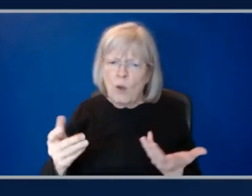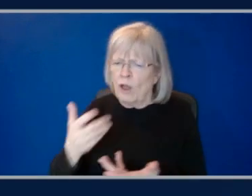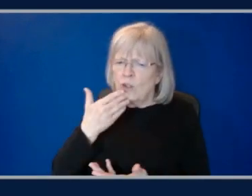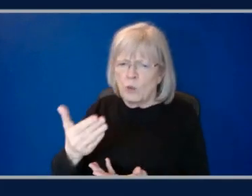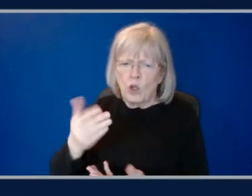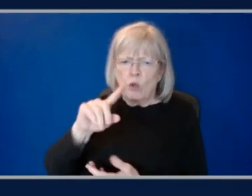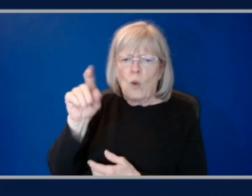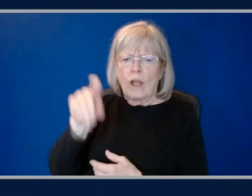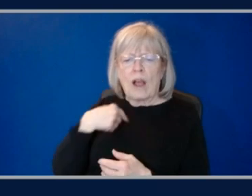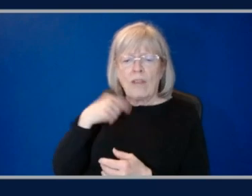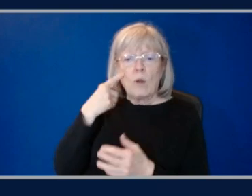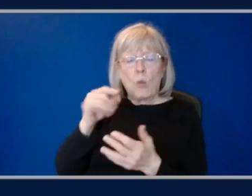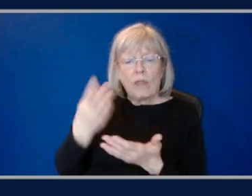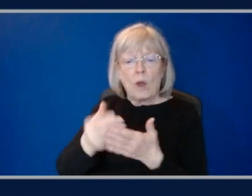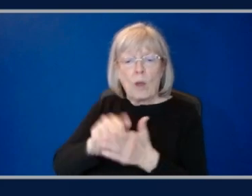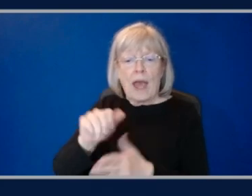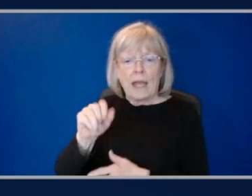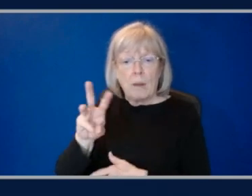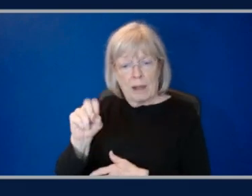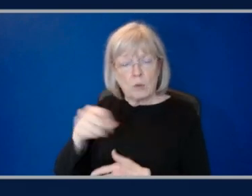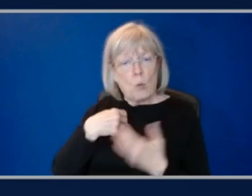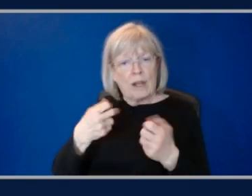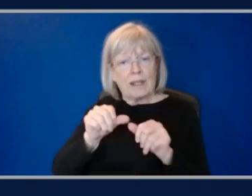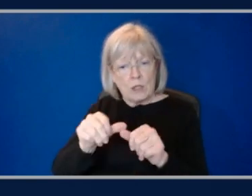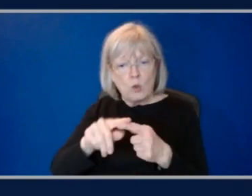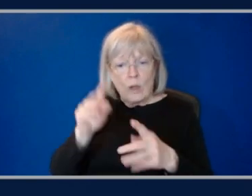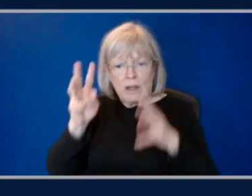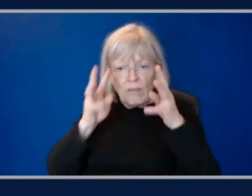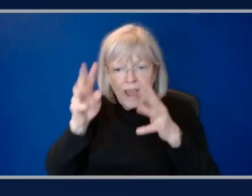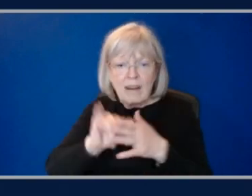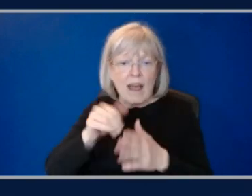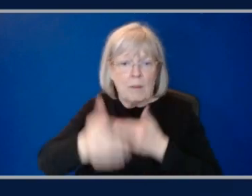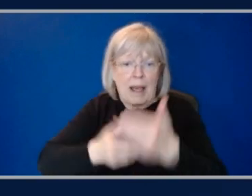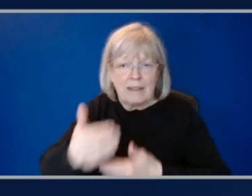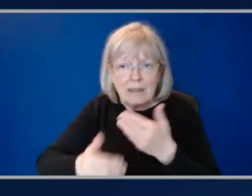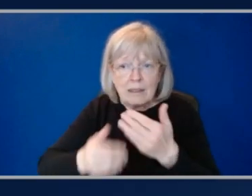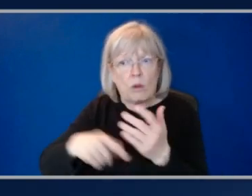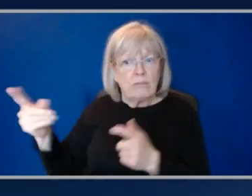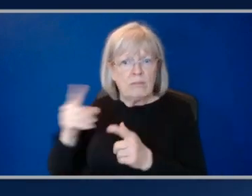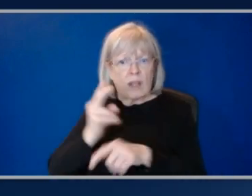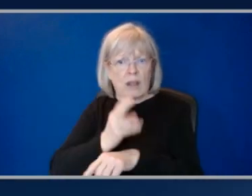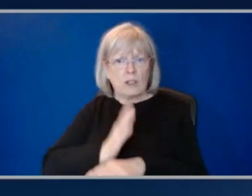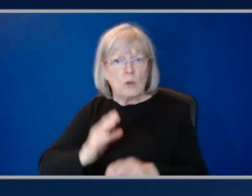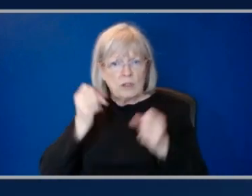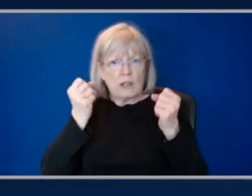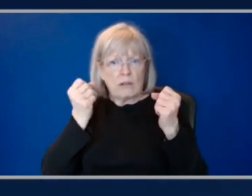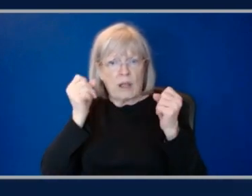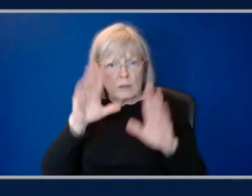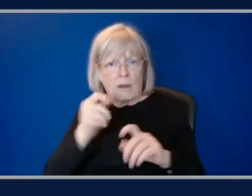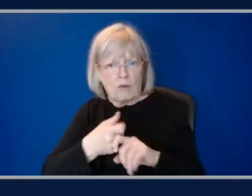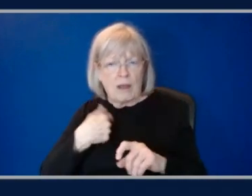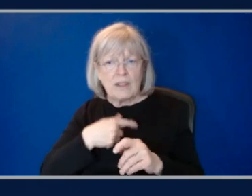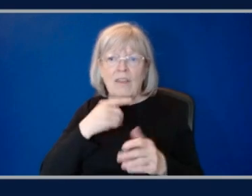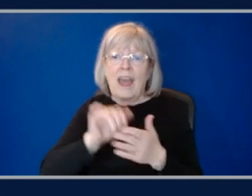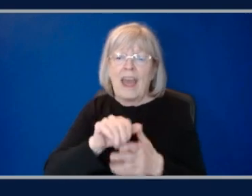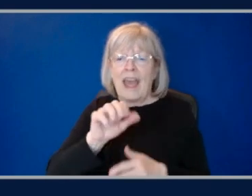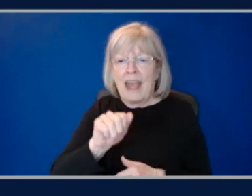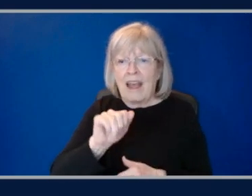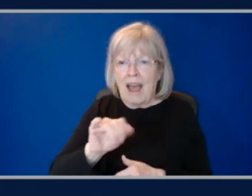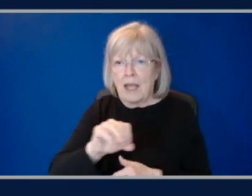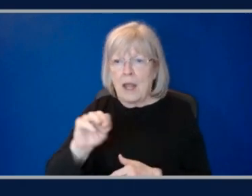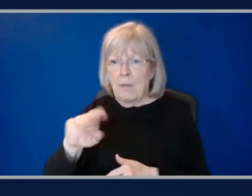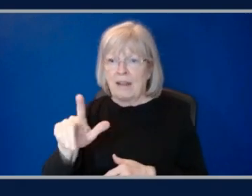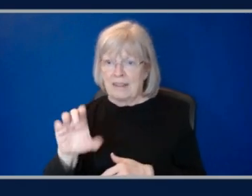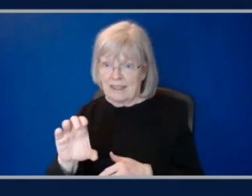is at AWS, we want to continue to innovate at a pace that, you our customers expect from us. And in the AI and ML space, we really